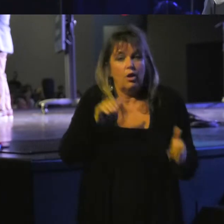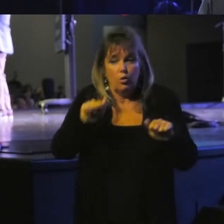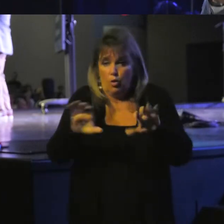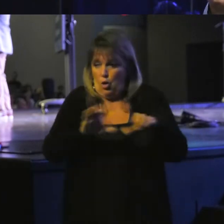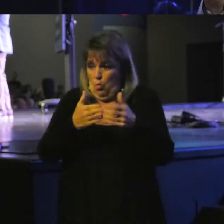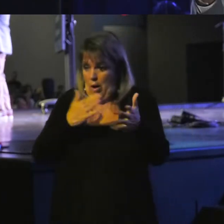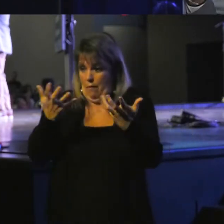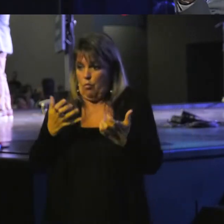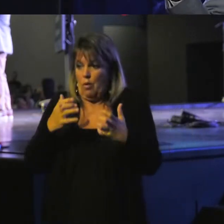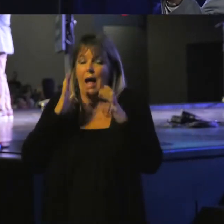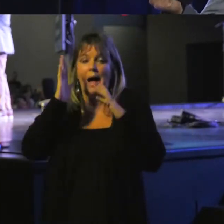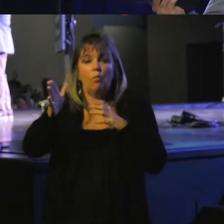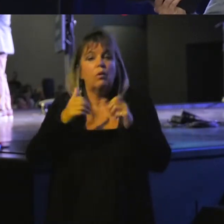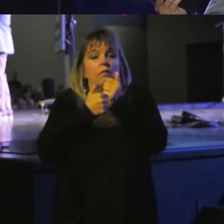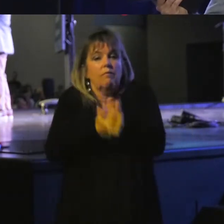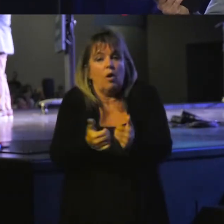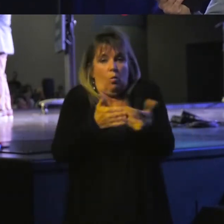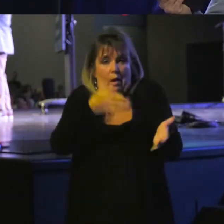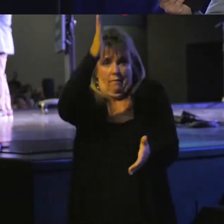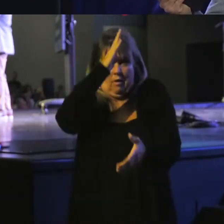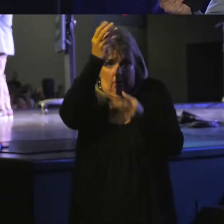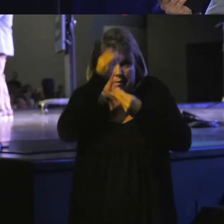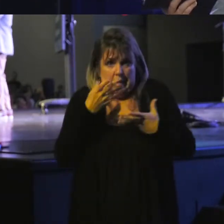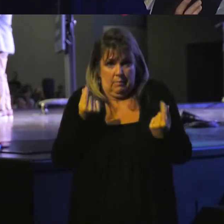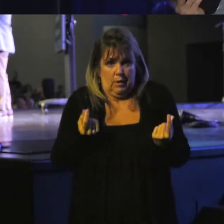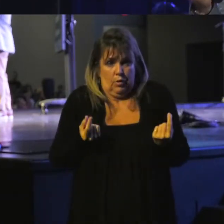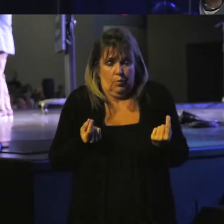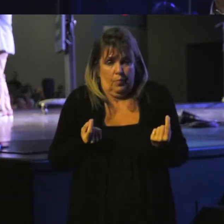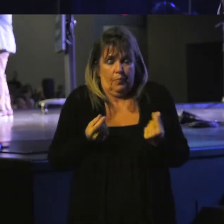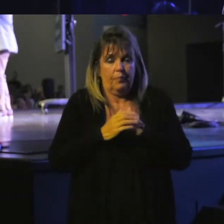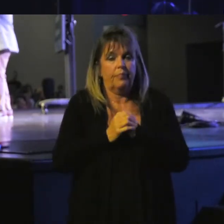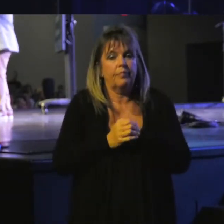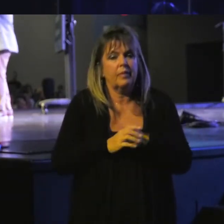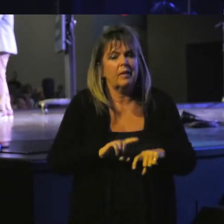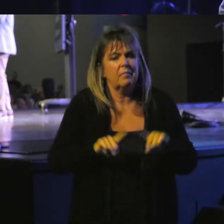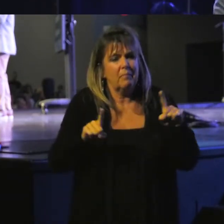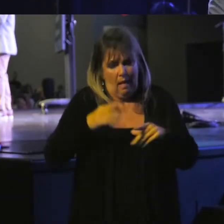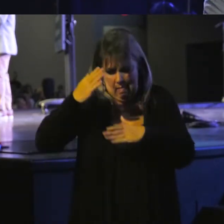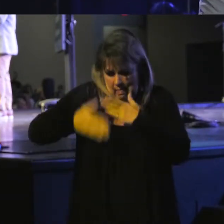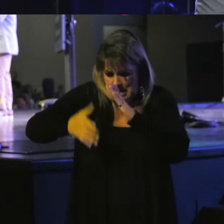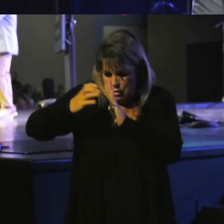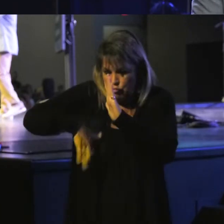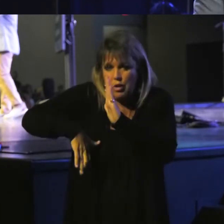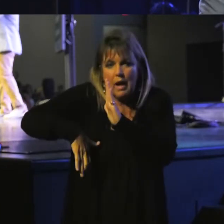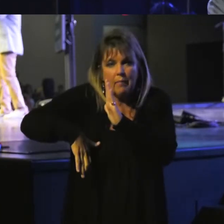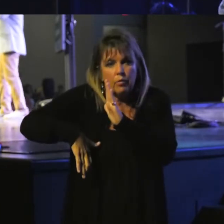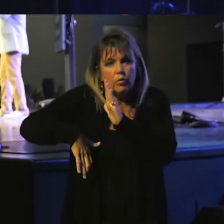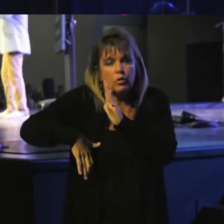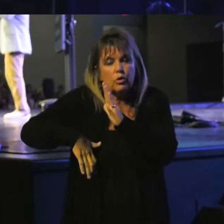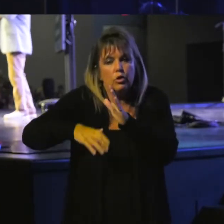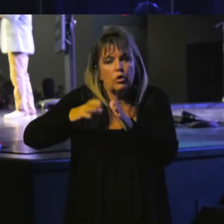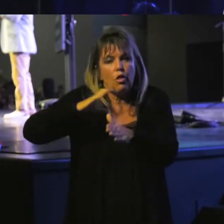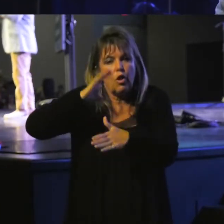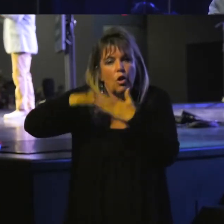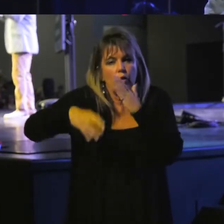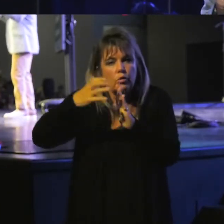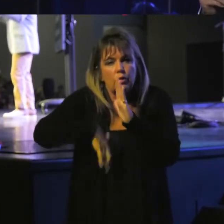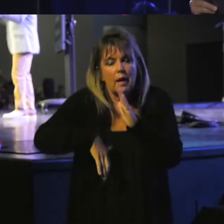to do what God tells me to do. And yet, right at the end of this chapter, as we come to the conclusion,